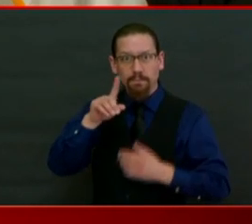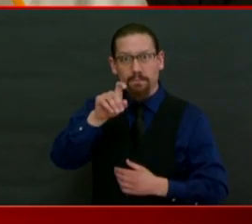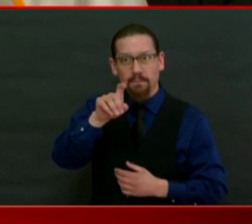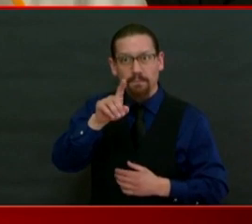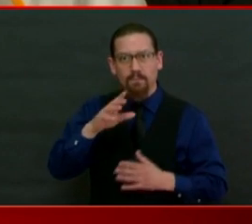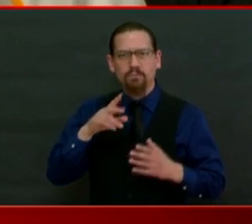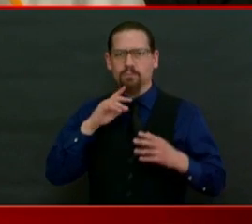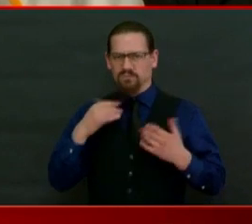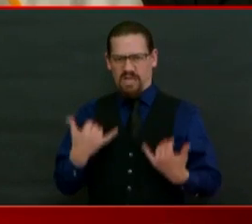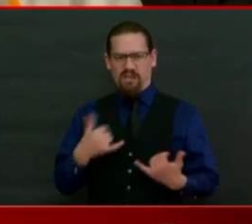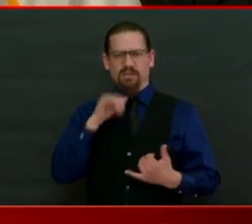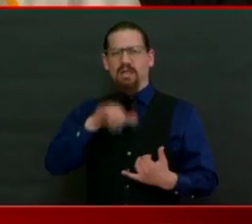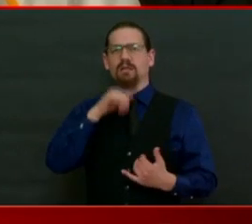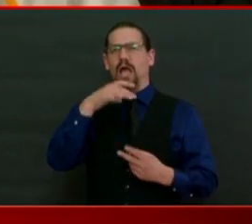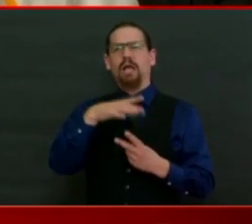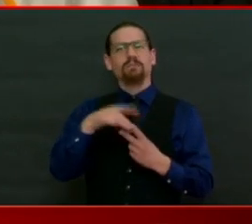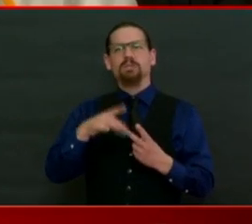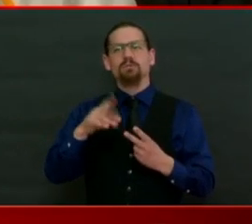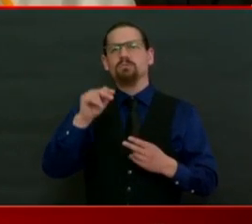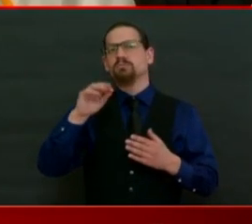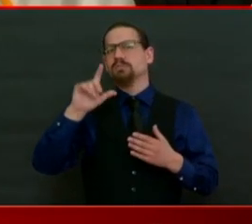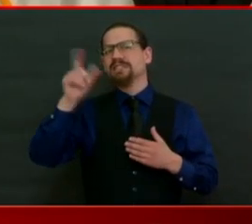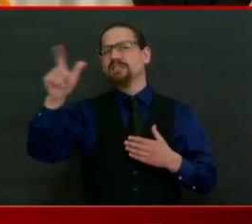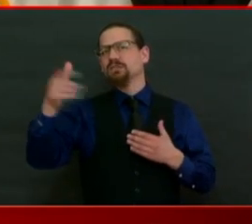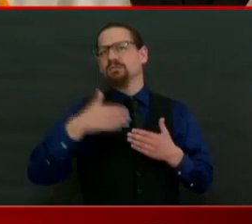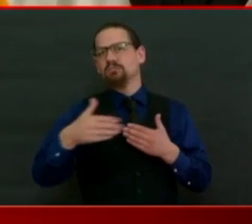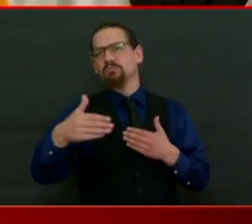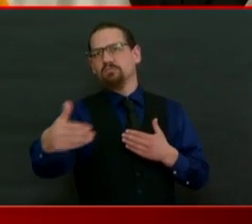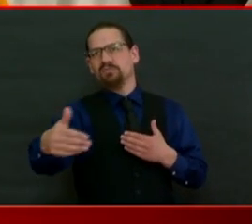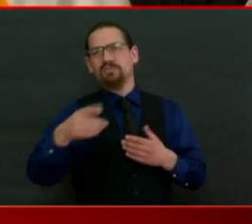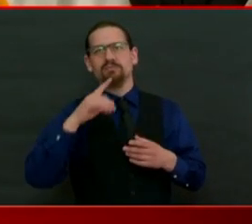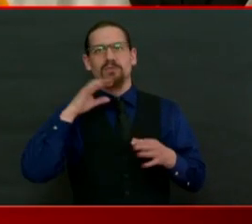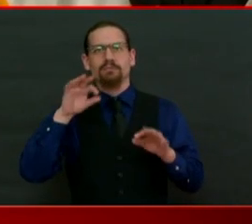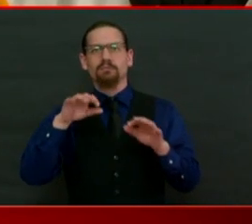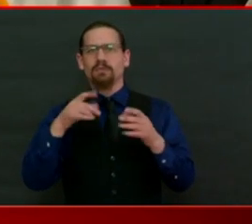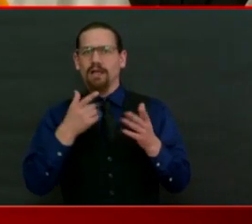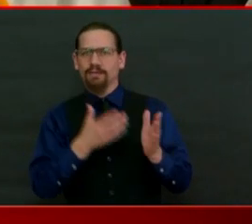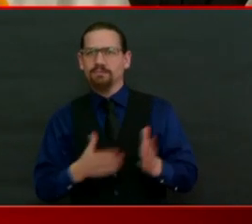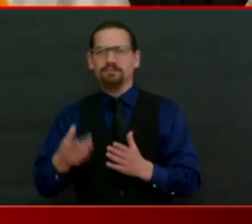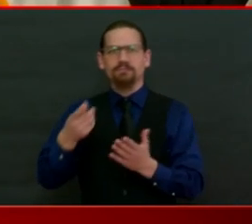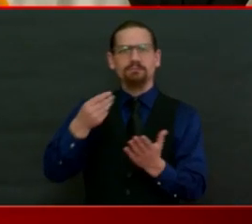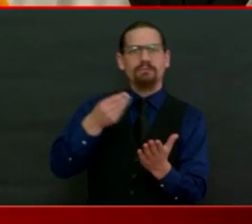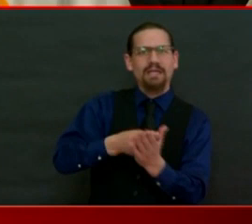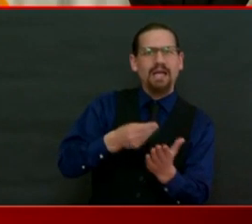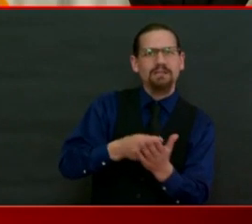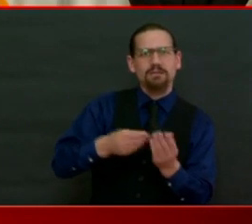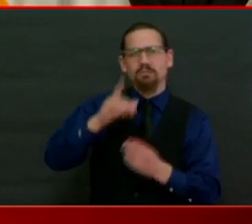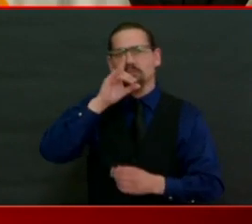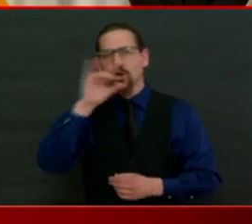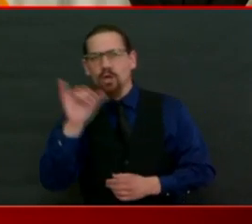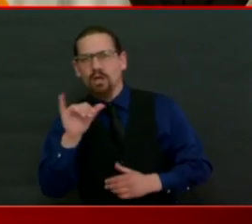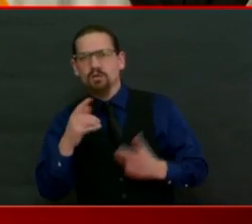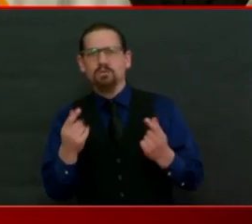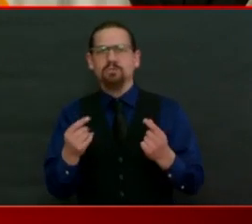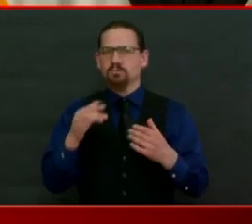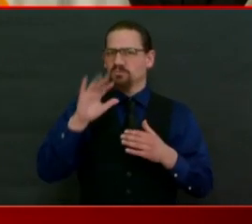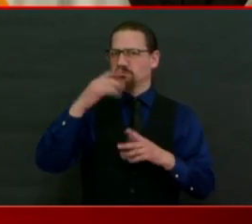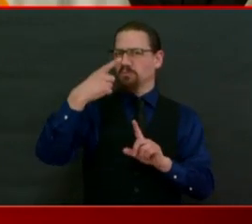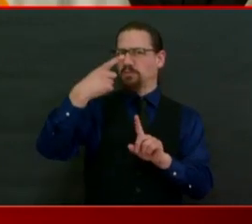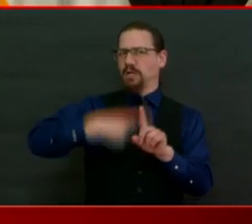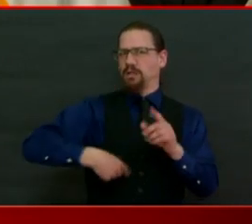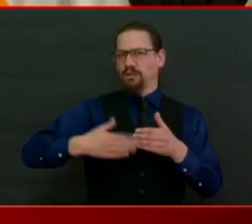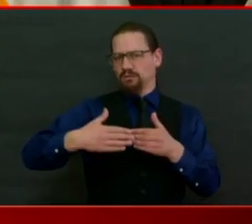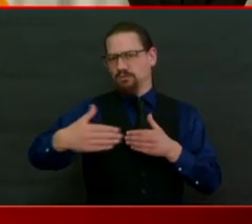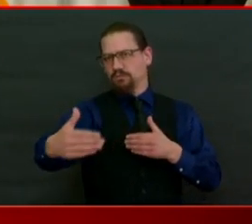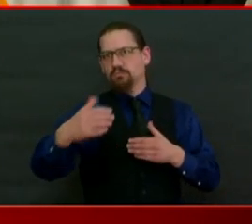actual financial situation. We'll know right now we still don't have a good handle on exactly how much